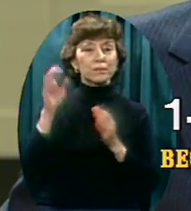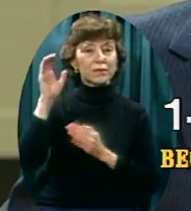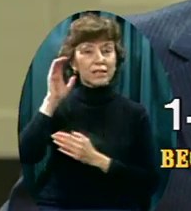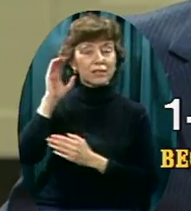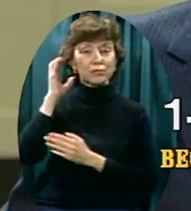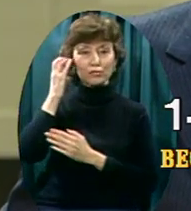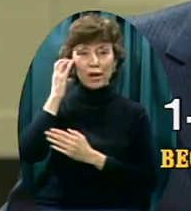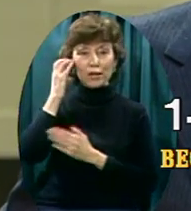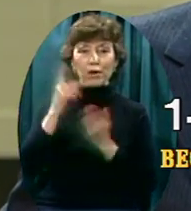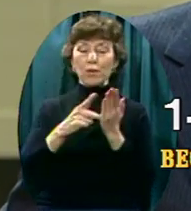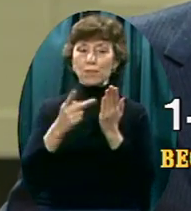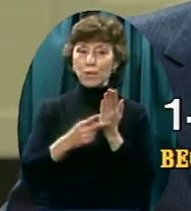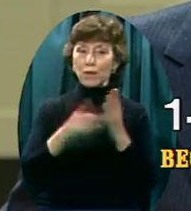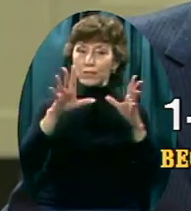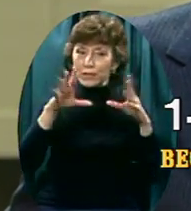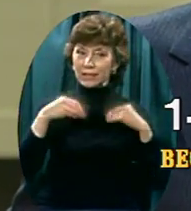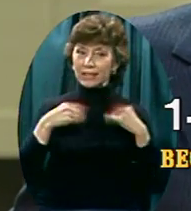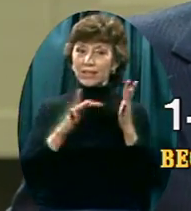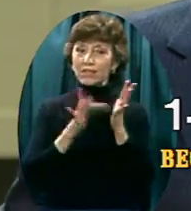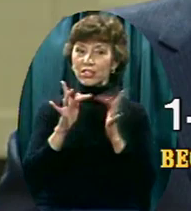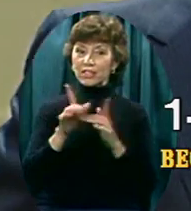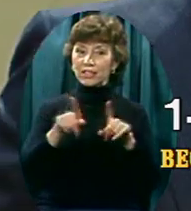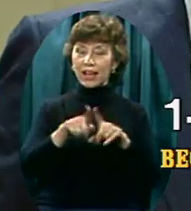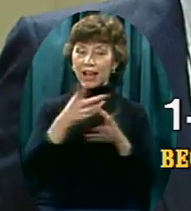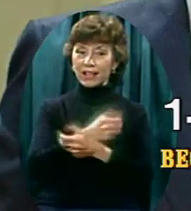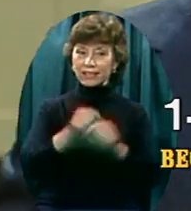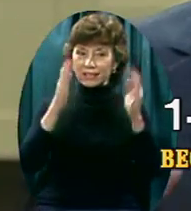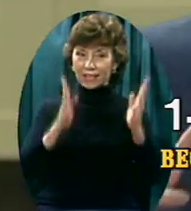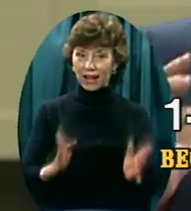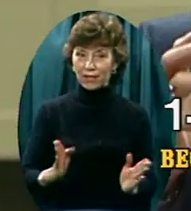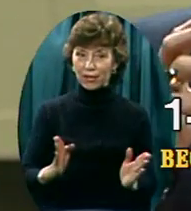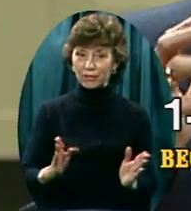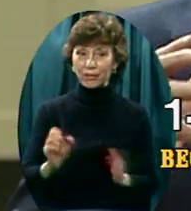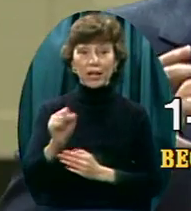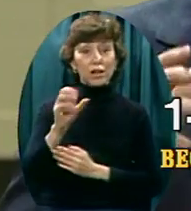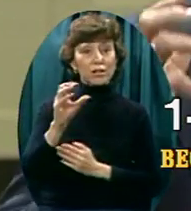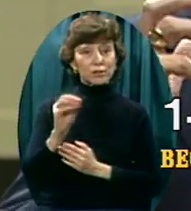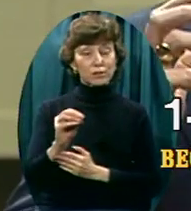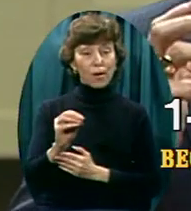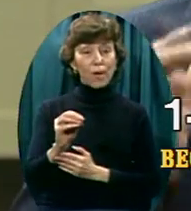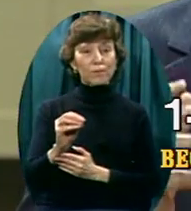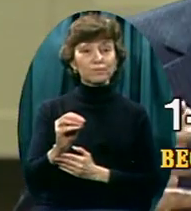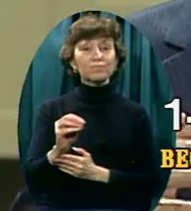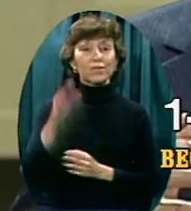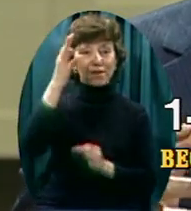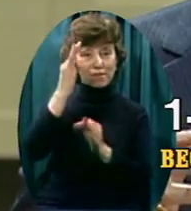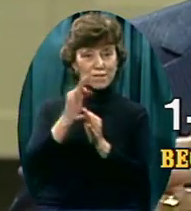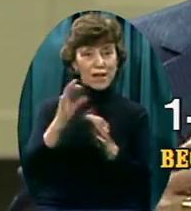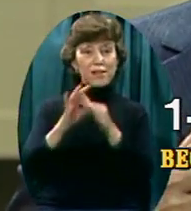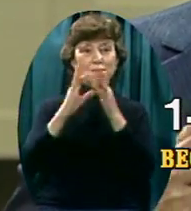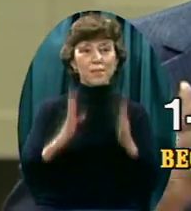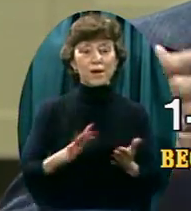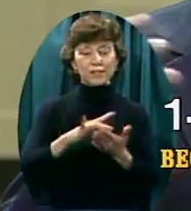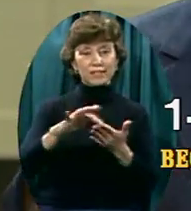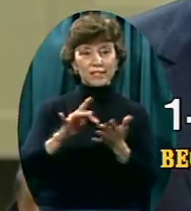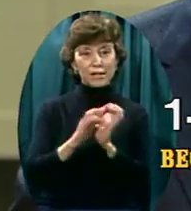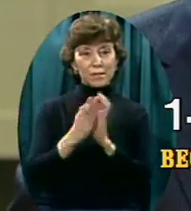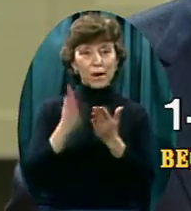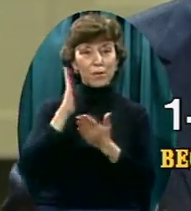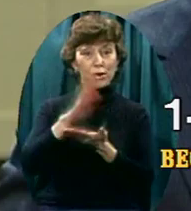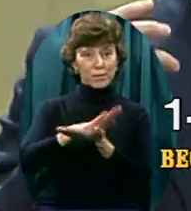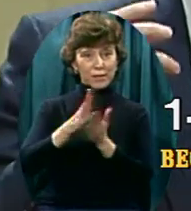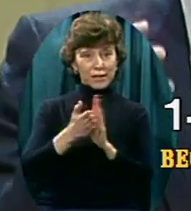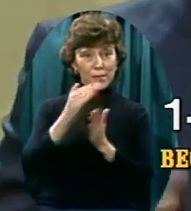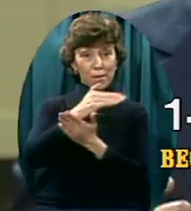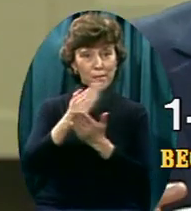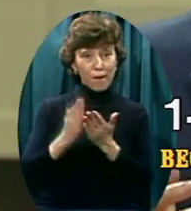a family study Bible, really, will become a special part of your life. You'll take it to church with you. You'll study it at